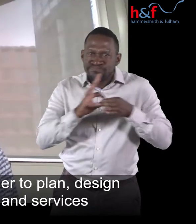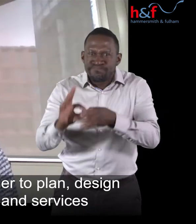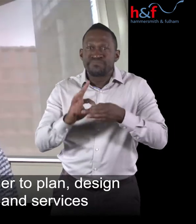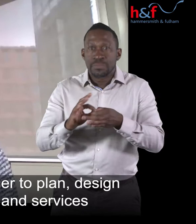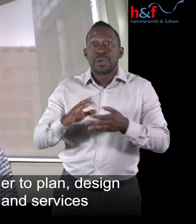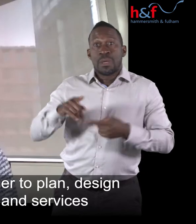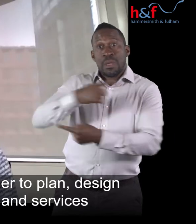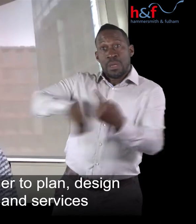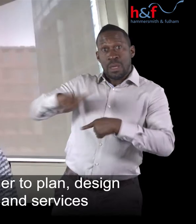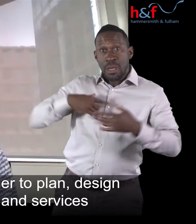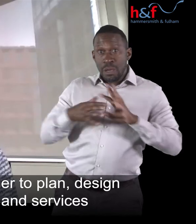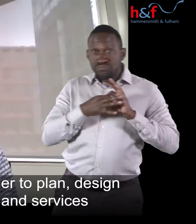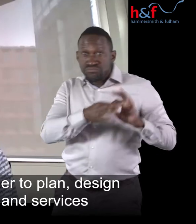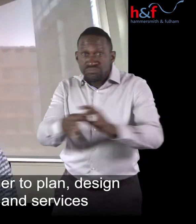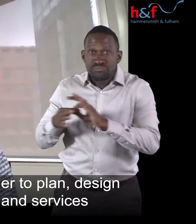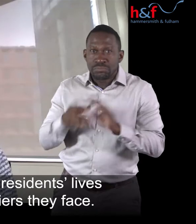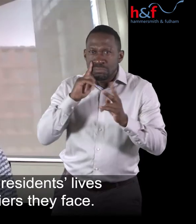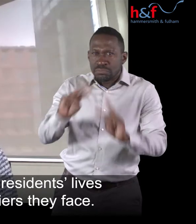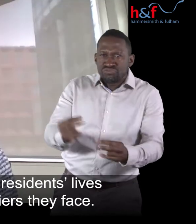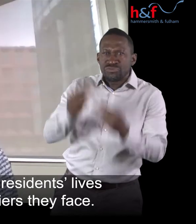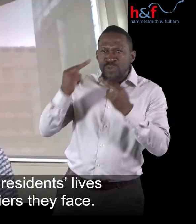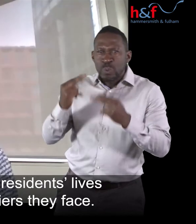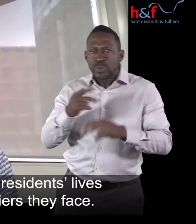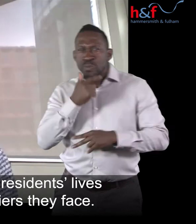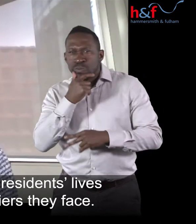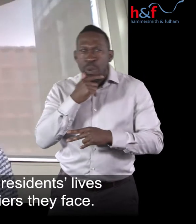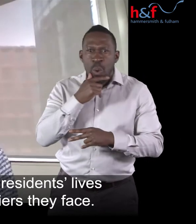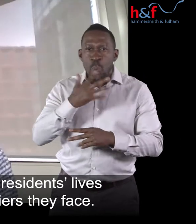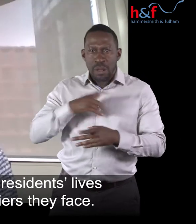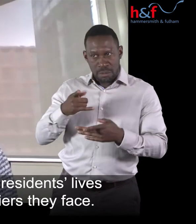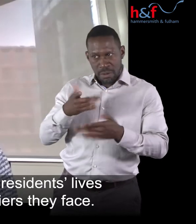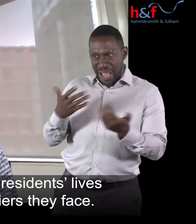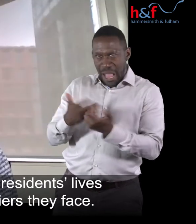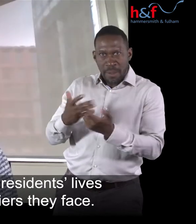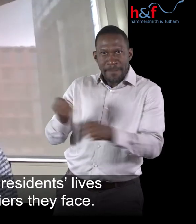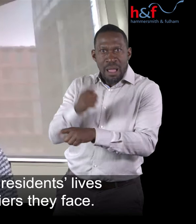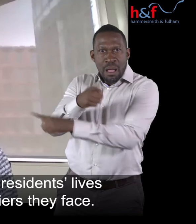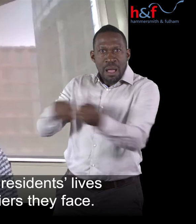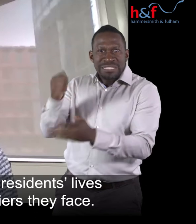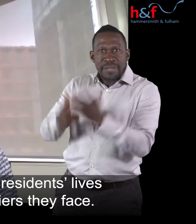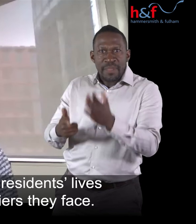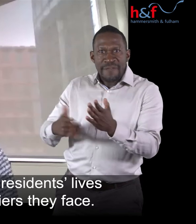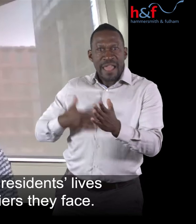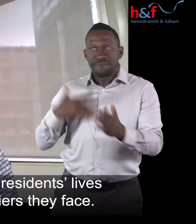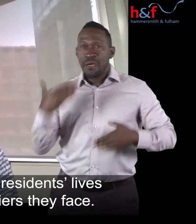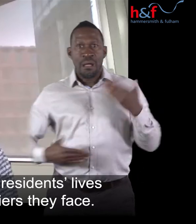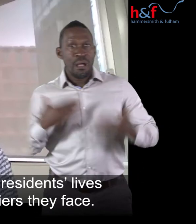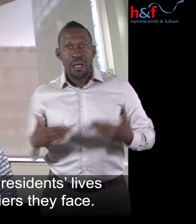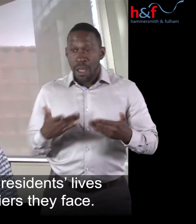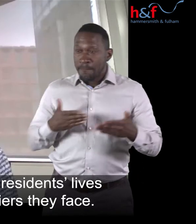design and review policy and services that affect disabled residents' lives to remove the barriers they face.